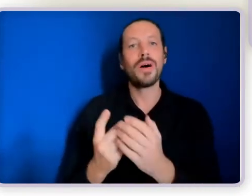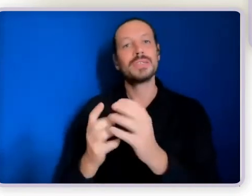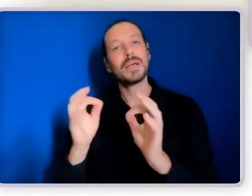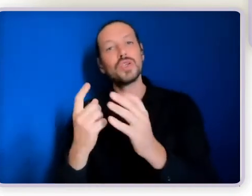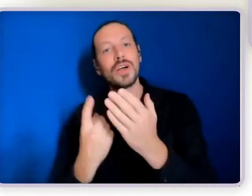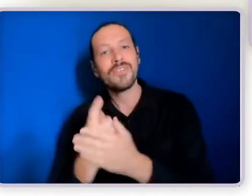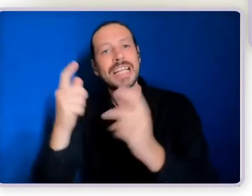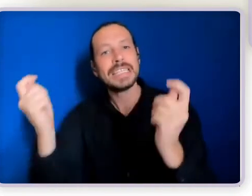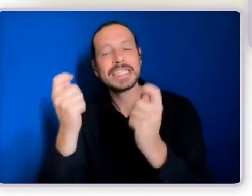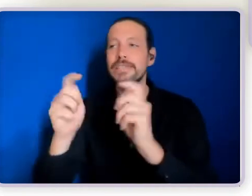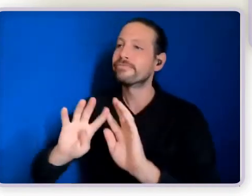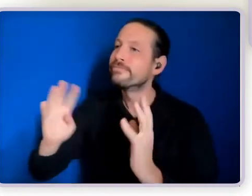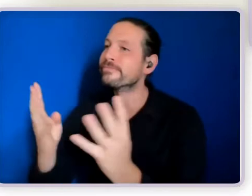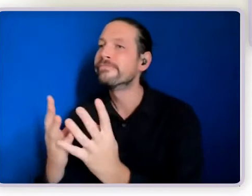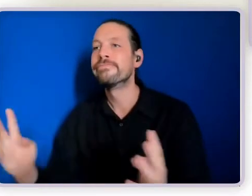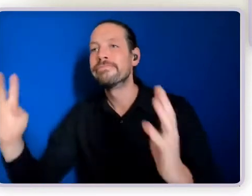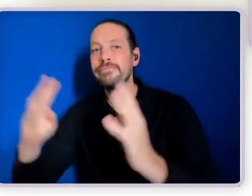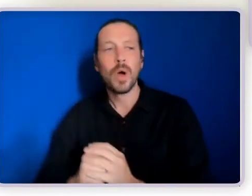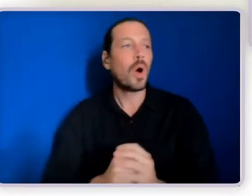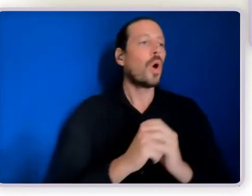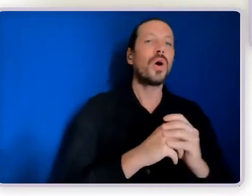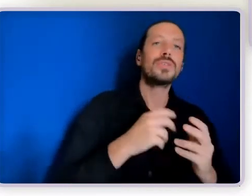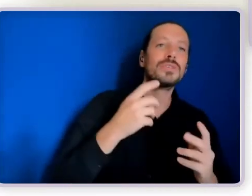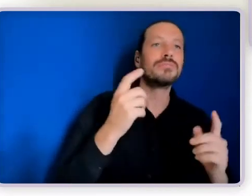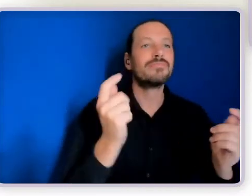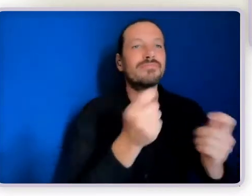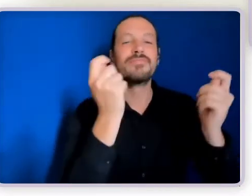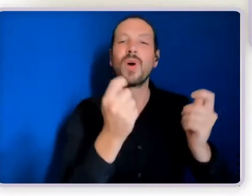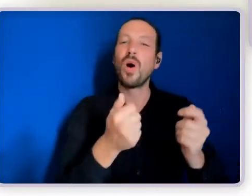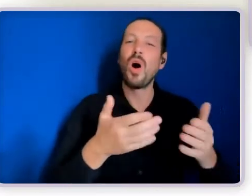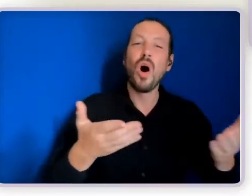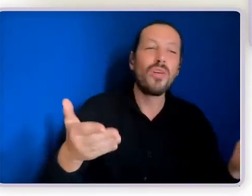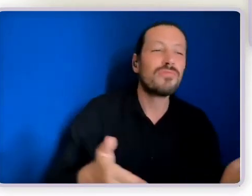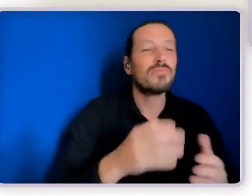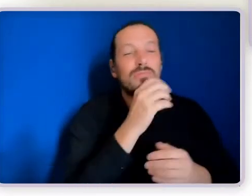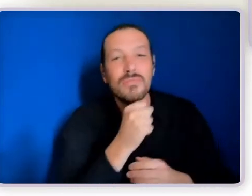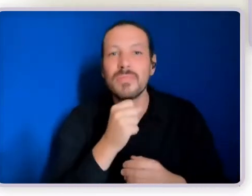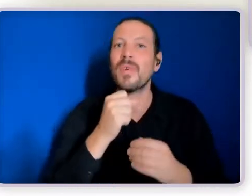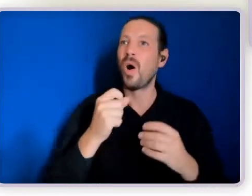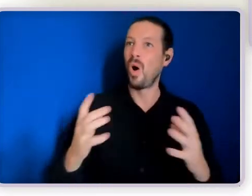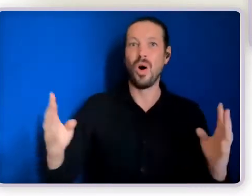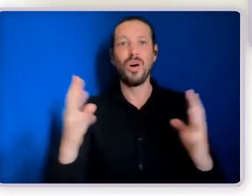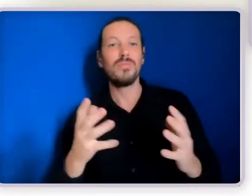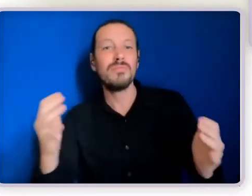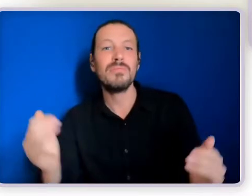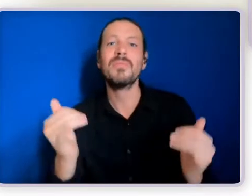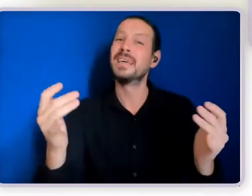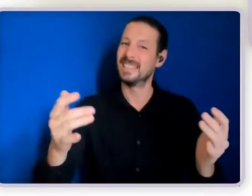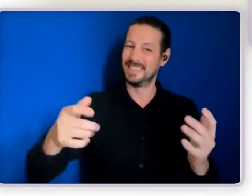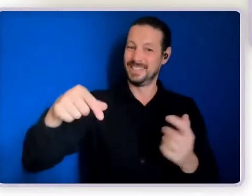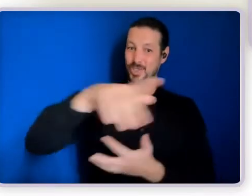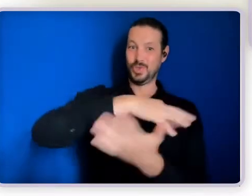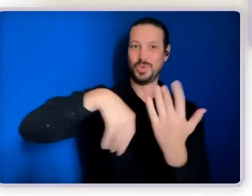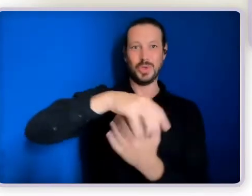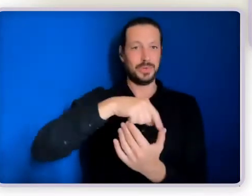dreams, gathering to grieve, gathering, we gather as people. And so that concept is not a